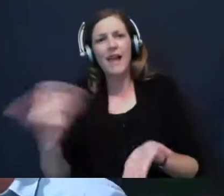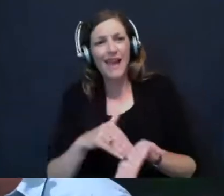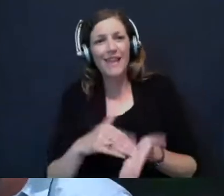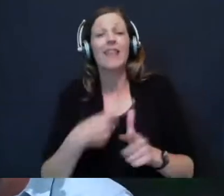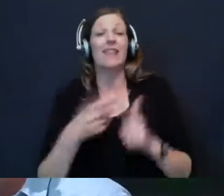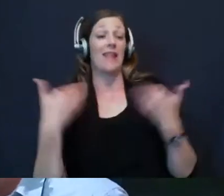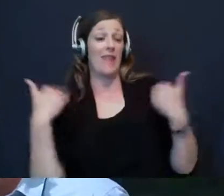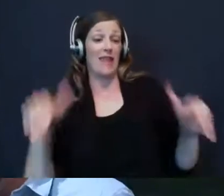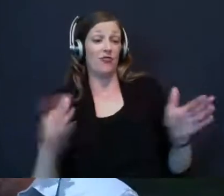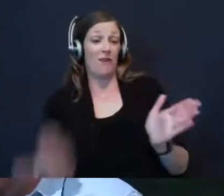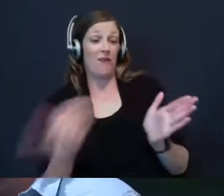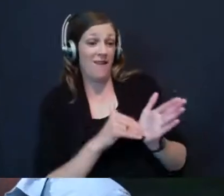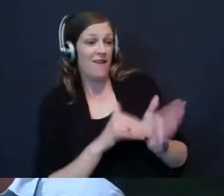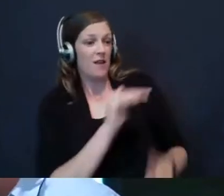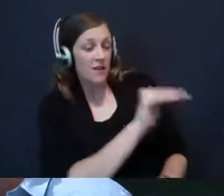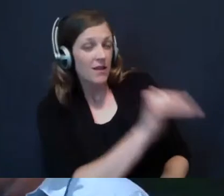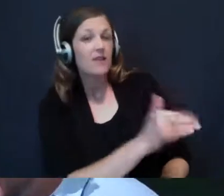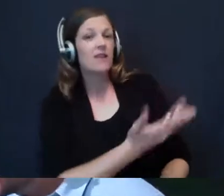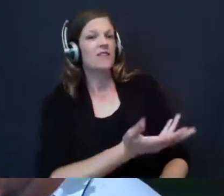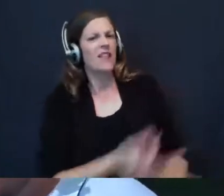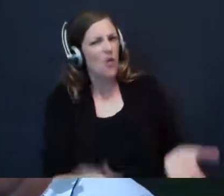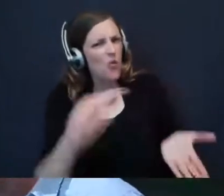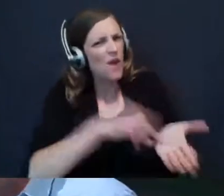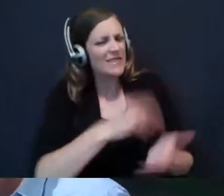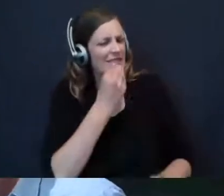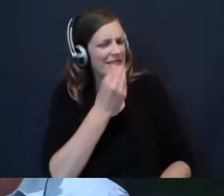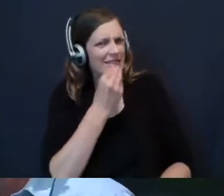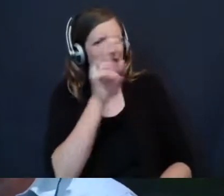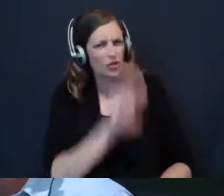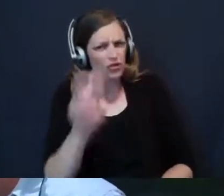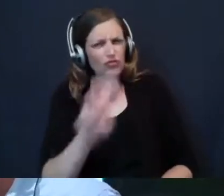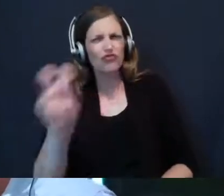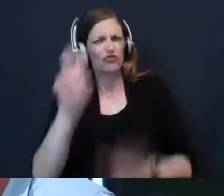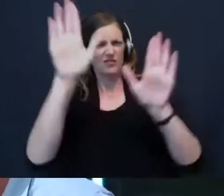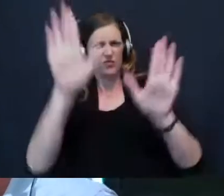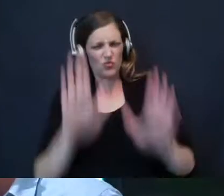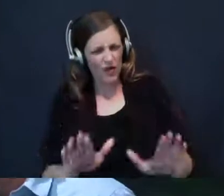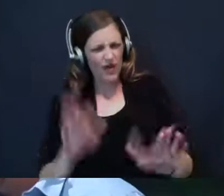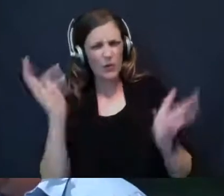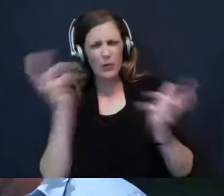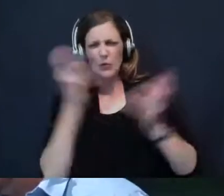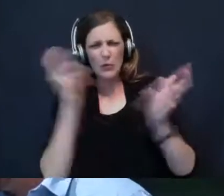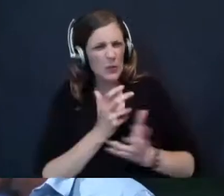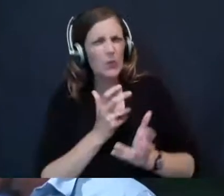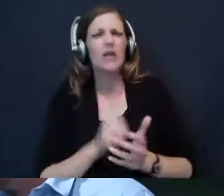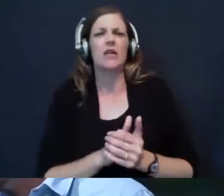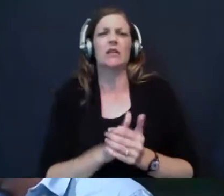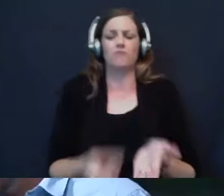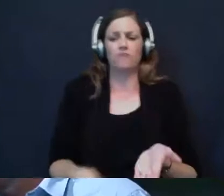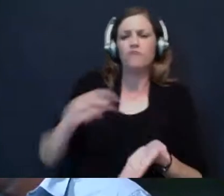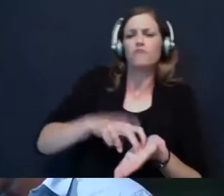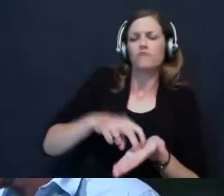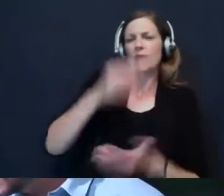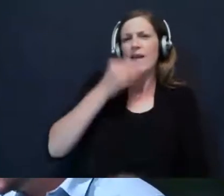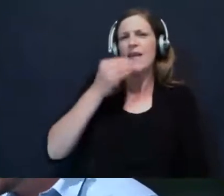came again a second time and touched him and said, Arise and eat, for the journey is too great for you. And he arose and ate and